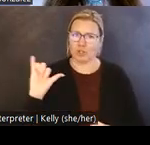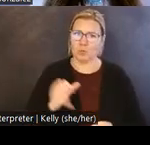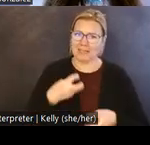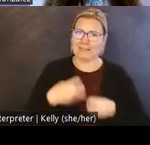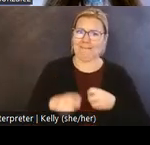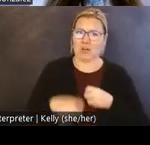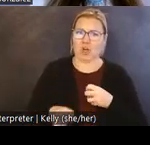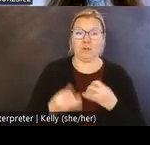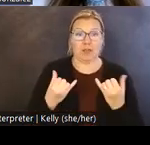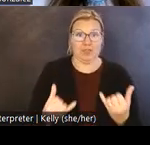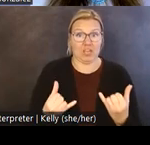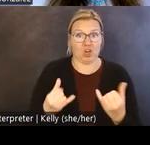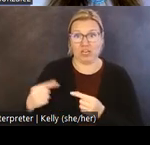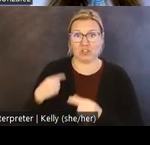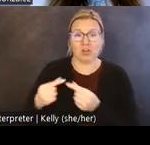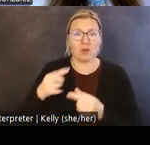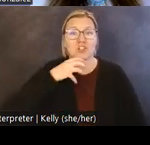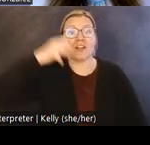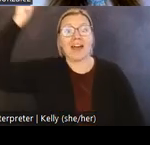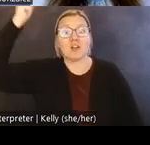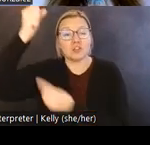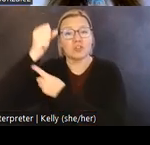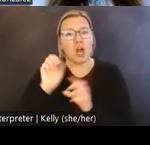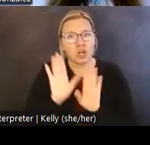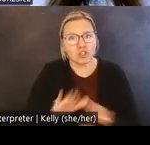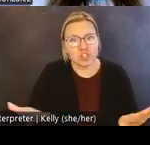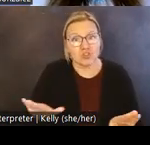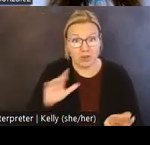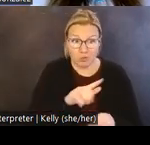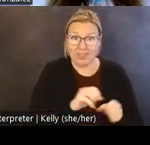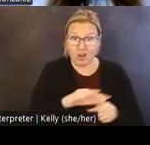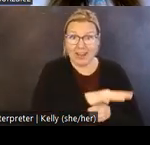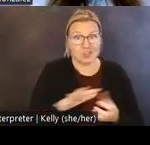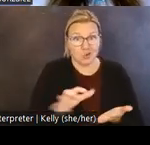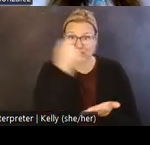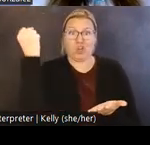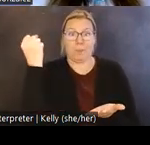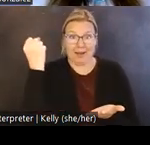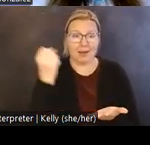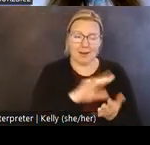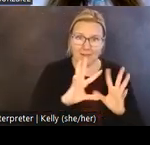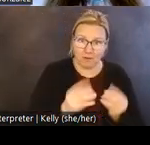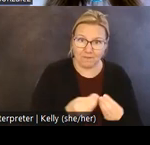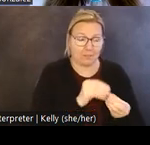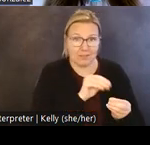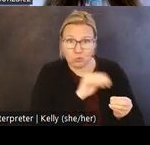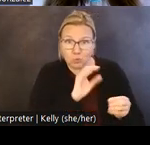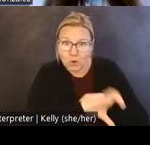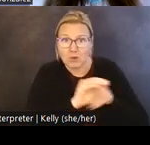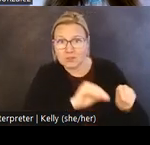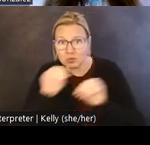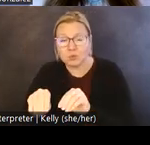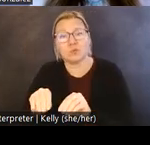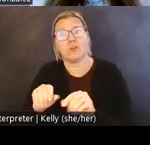generation of elders were children when their nation was terminated, and many of their families resettled onto other reservations or in nearby